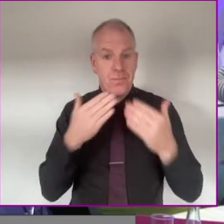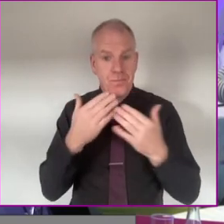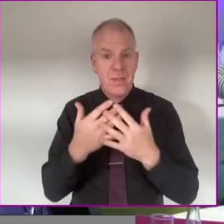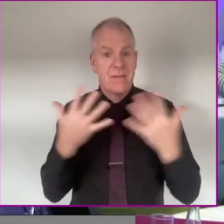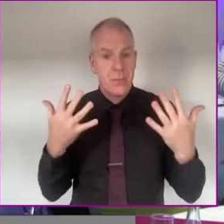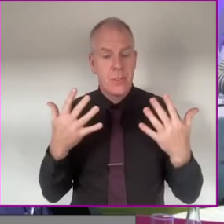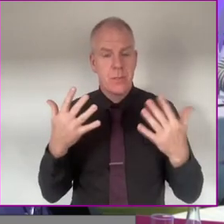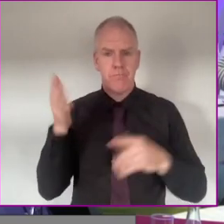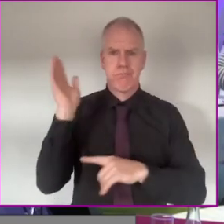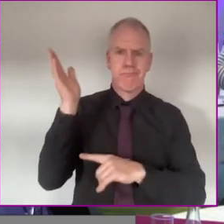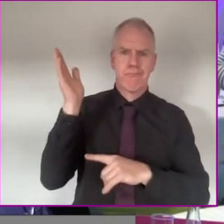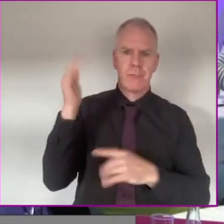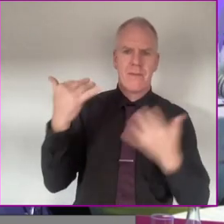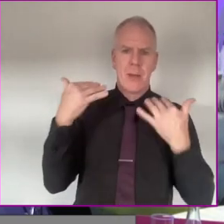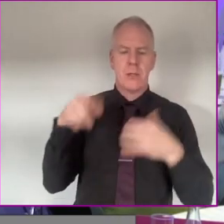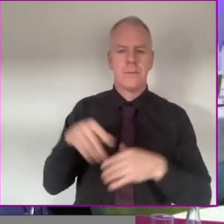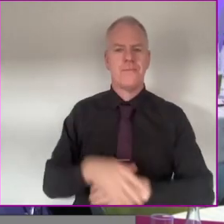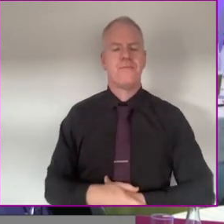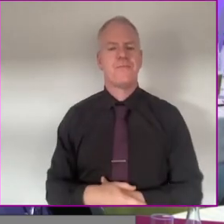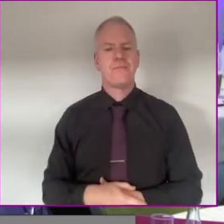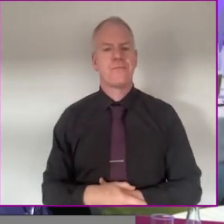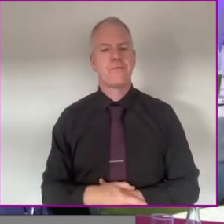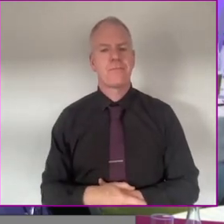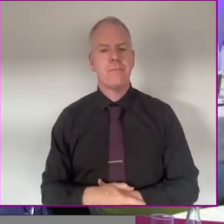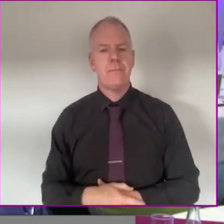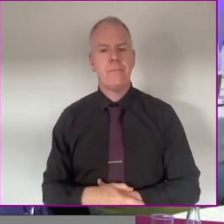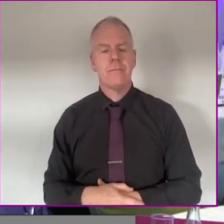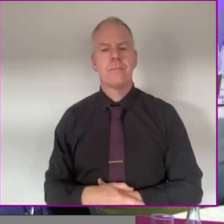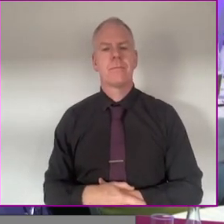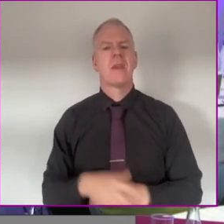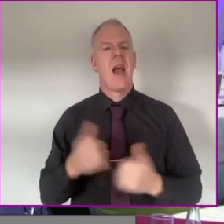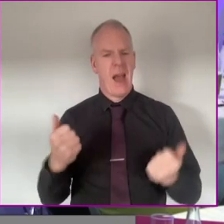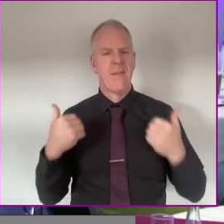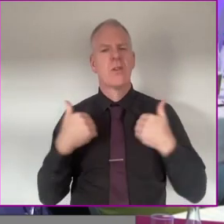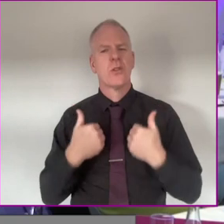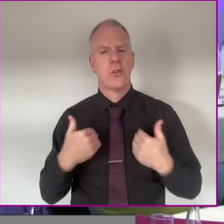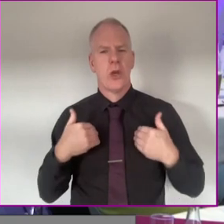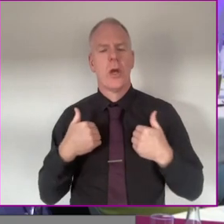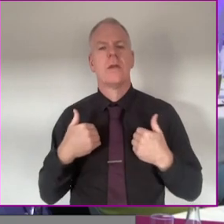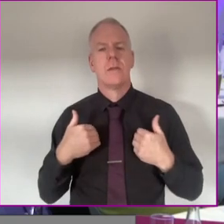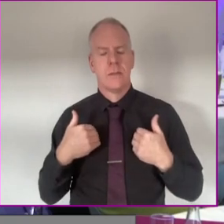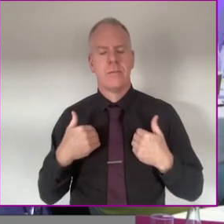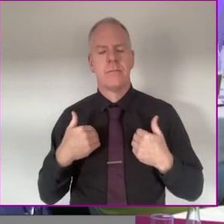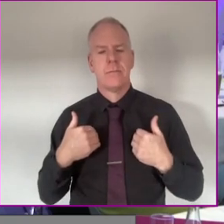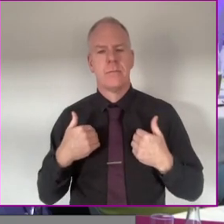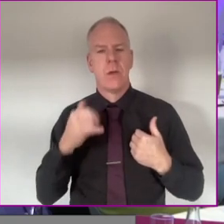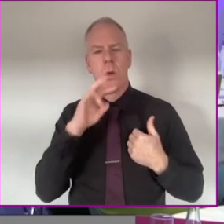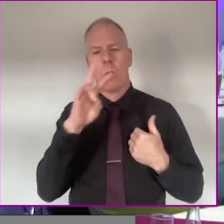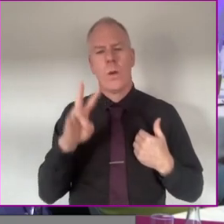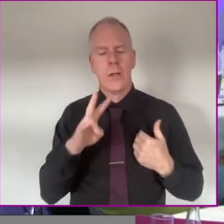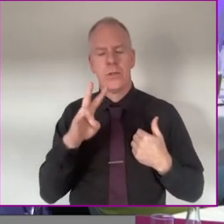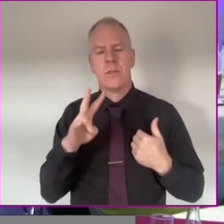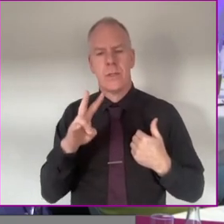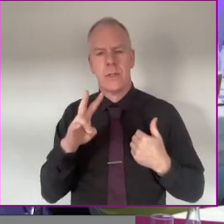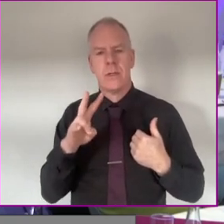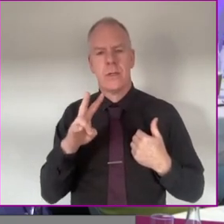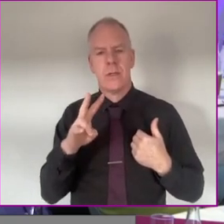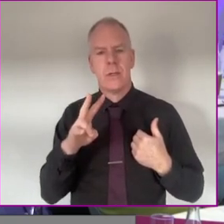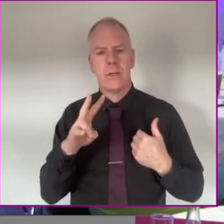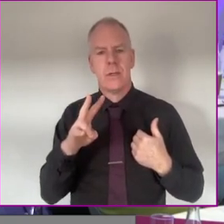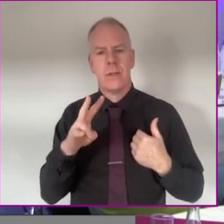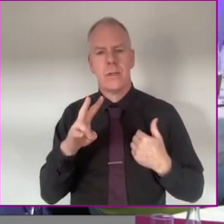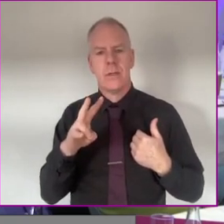Thank you very much for the presentation. I have a concern and a question with regards